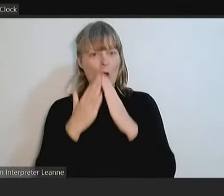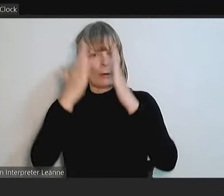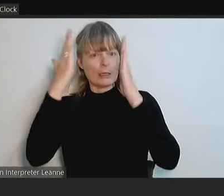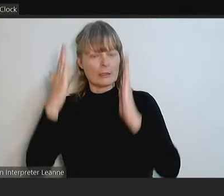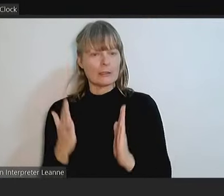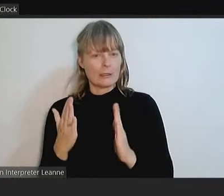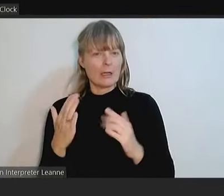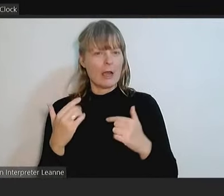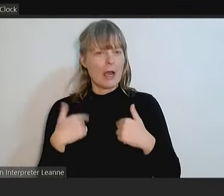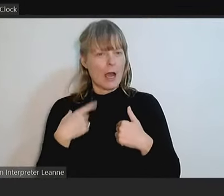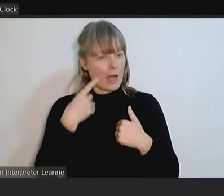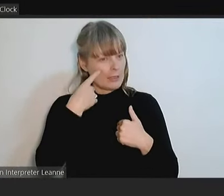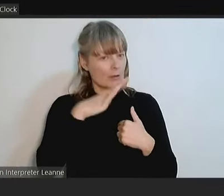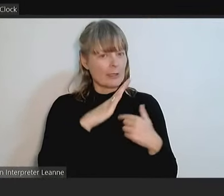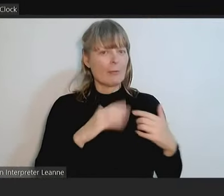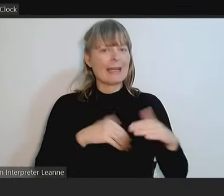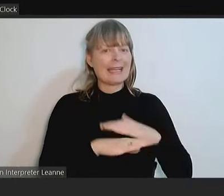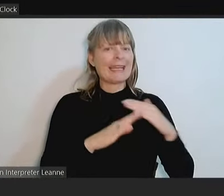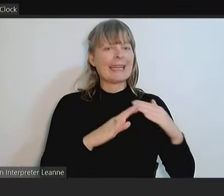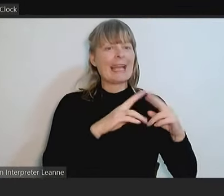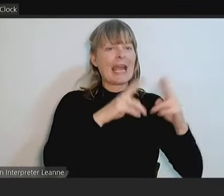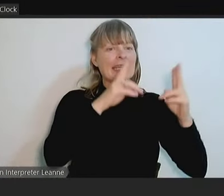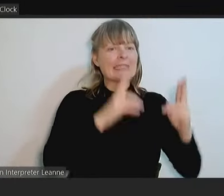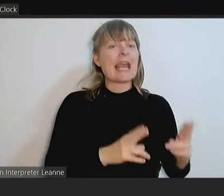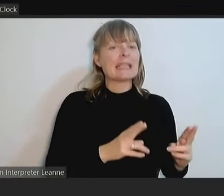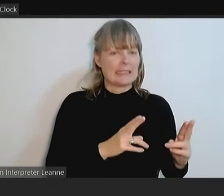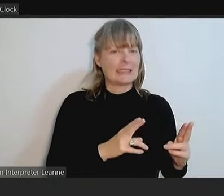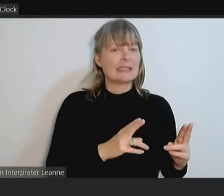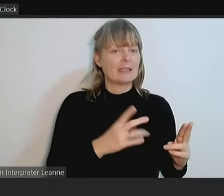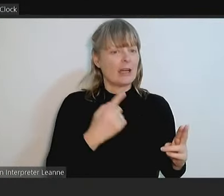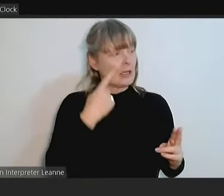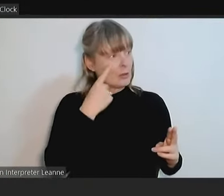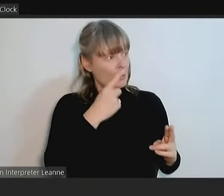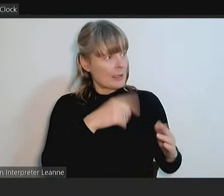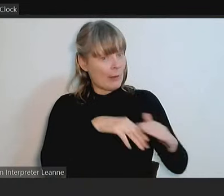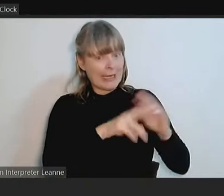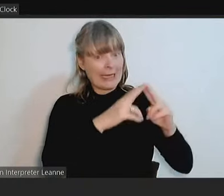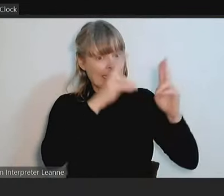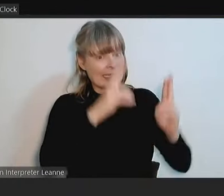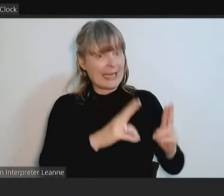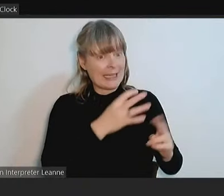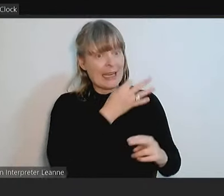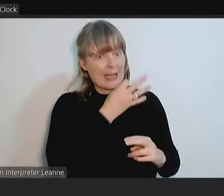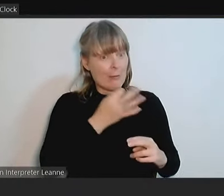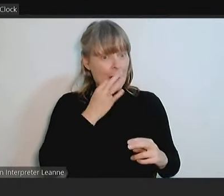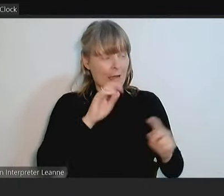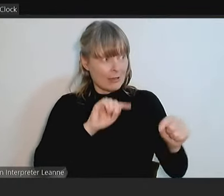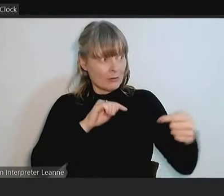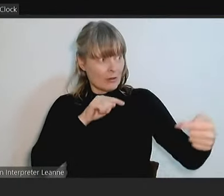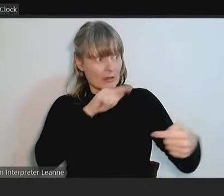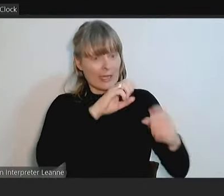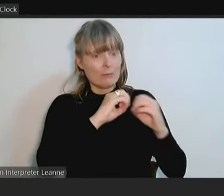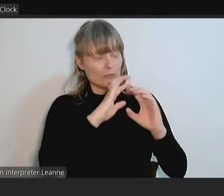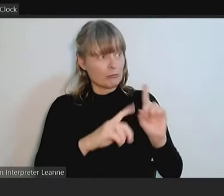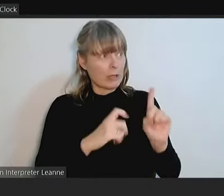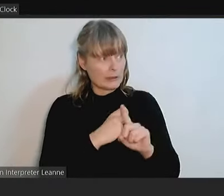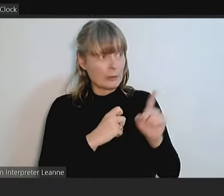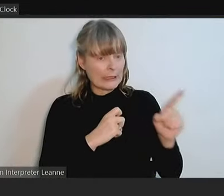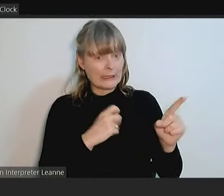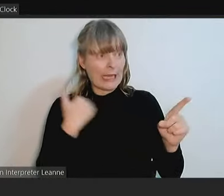Thank you, your time's up. Yep, just to finish that point, I did see someone in a tent in a park just across the way in Brunswick recently and I think